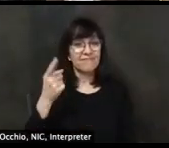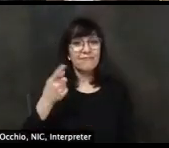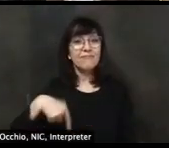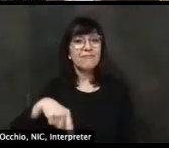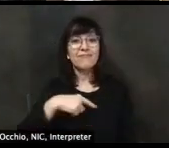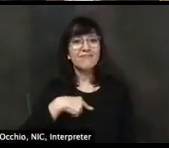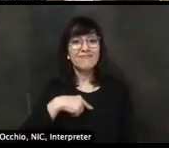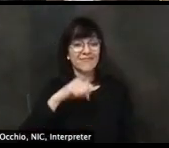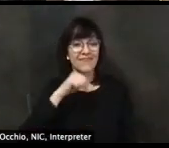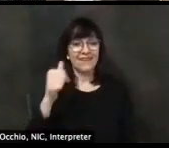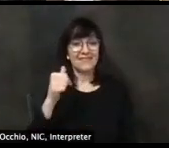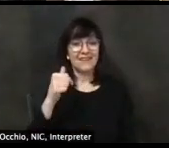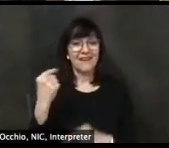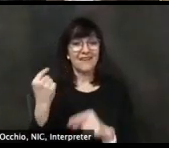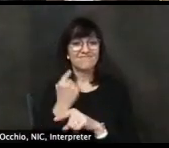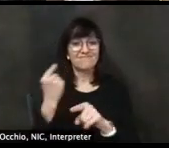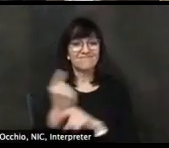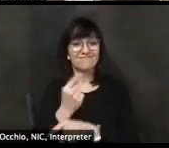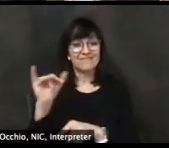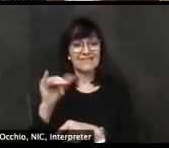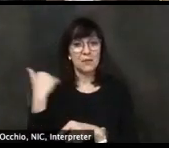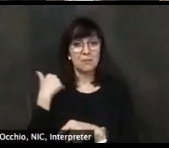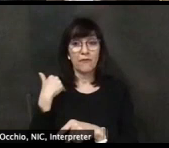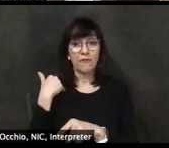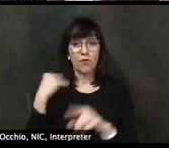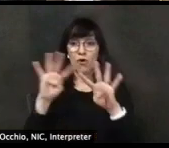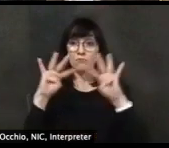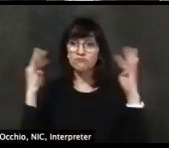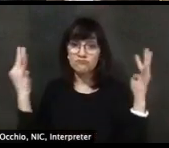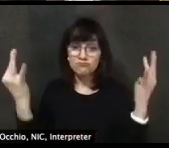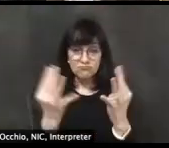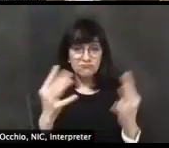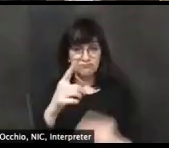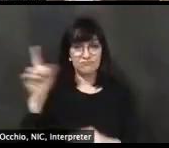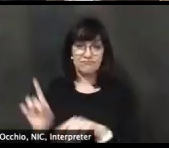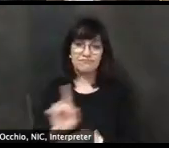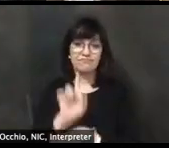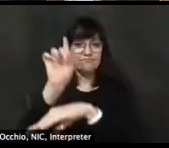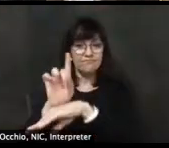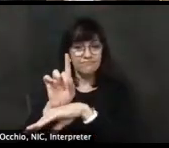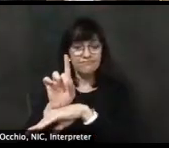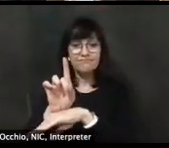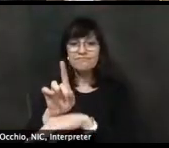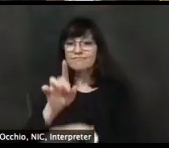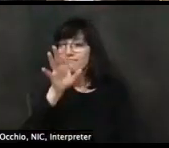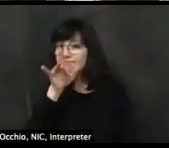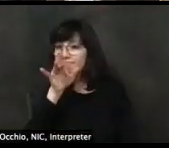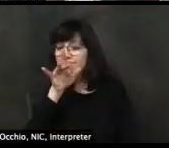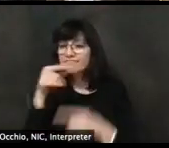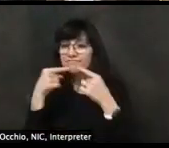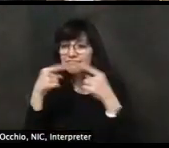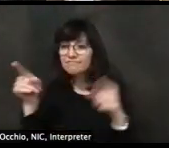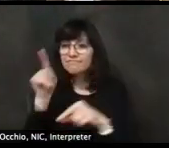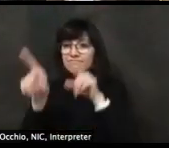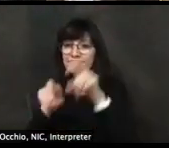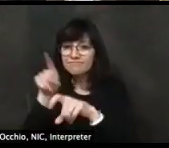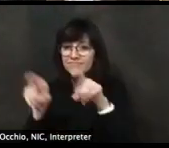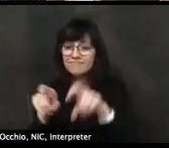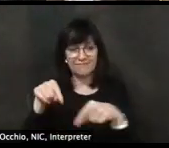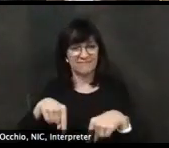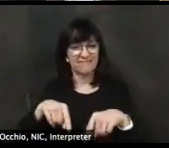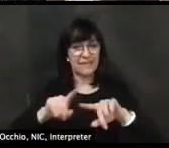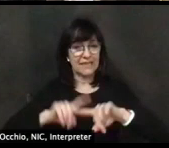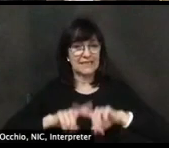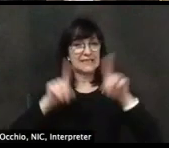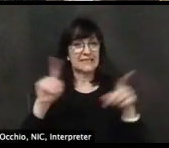you, but we will actually be utilizing from your feedback the forms that have been pre-submitted and the questions that were